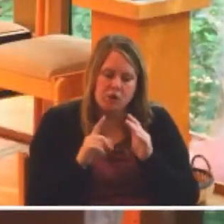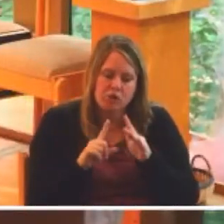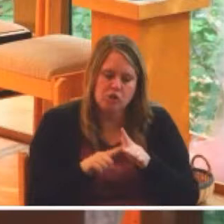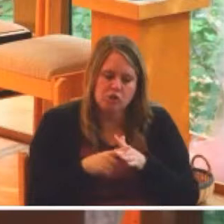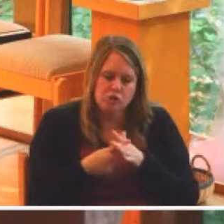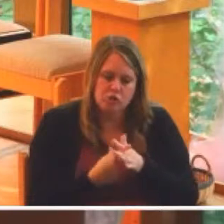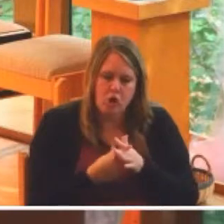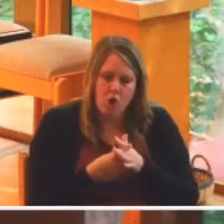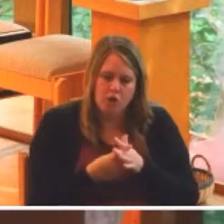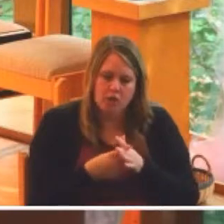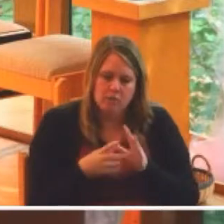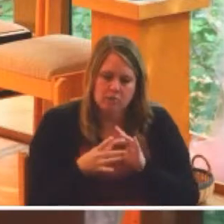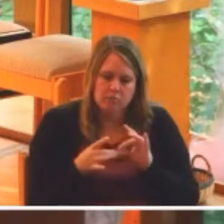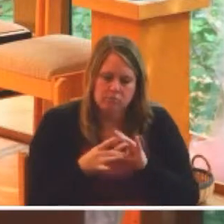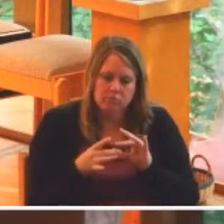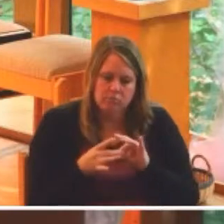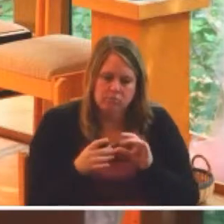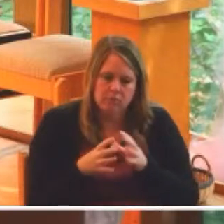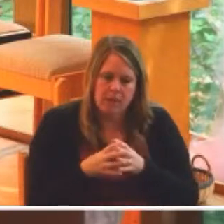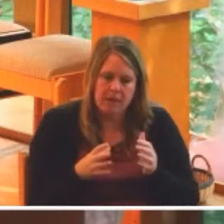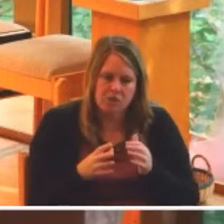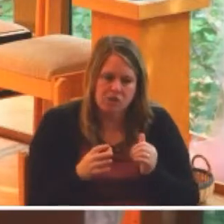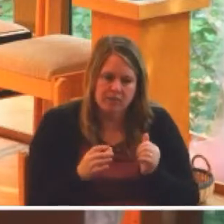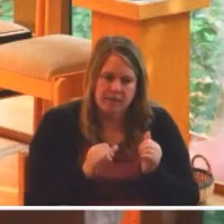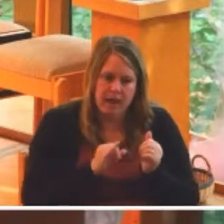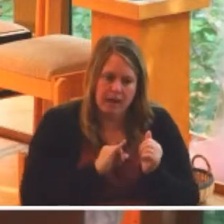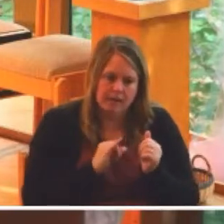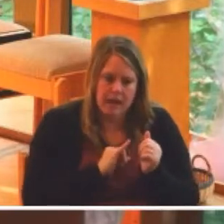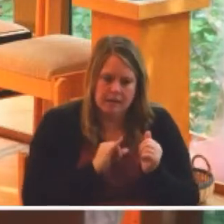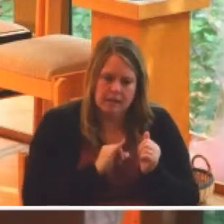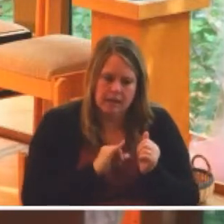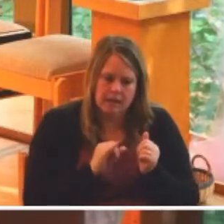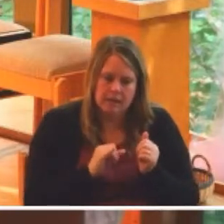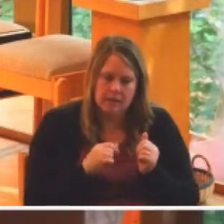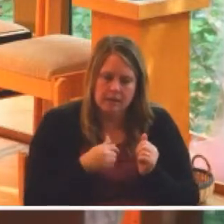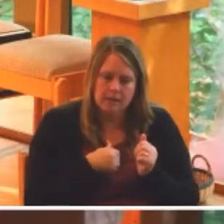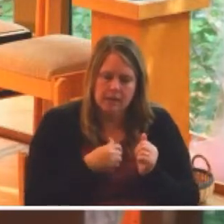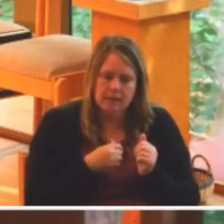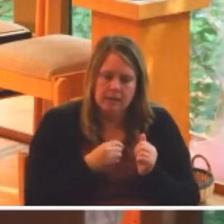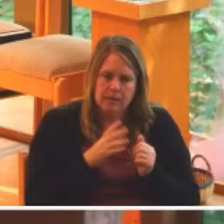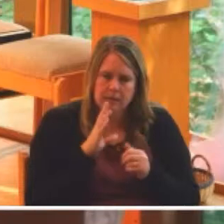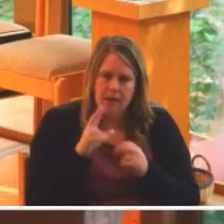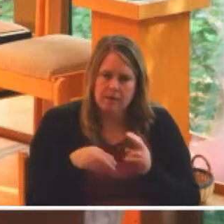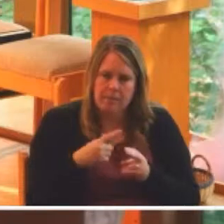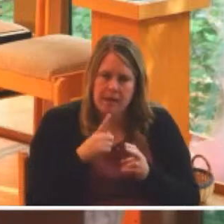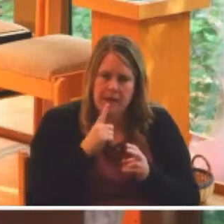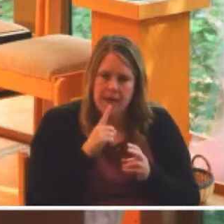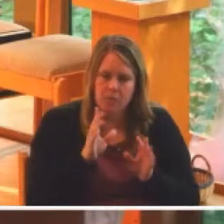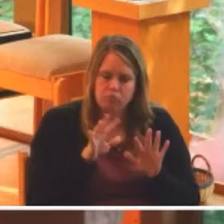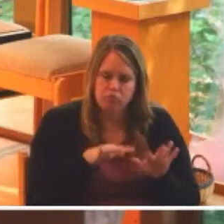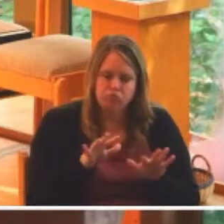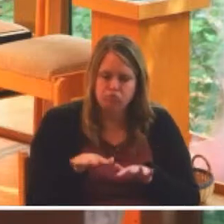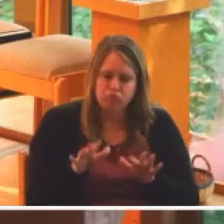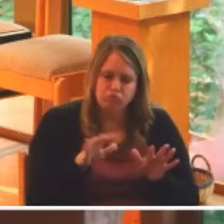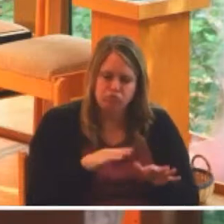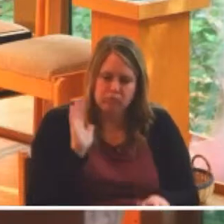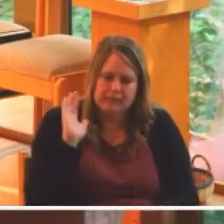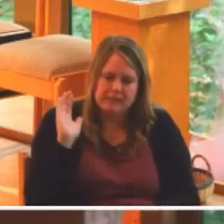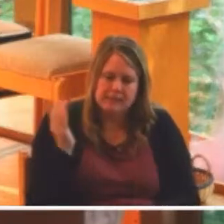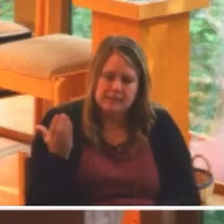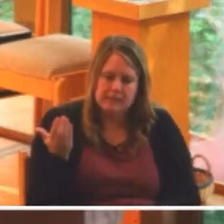saying, a bunch of guys were in a room. And I chuckled at how nonchalant it seemed when she said it.